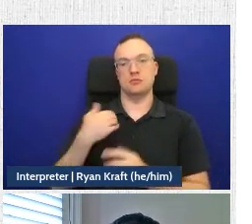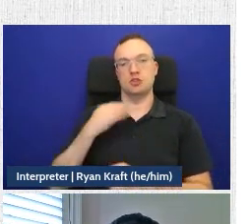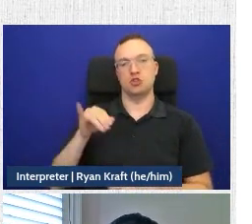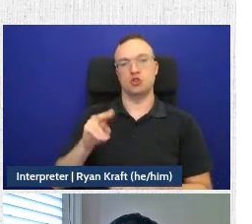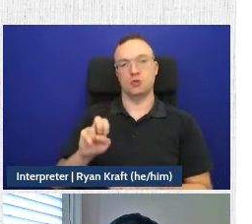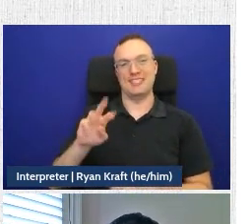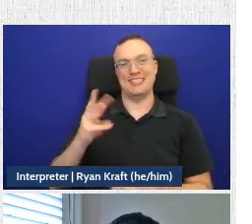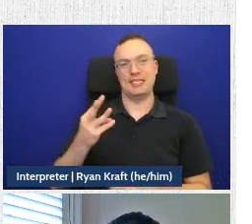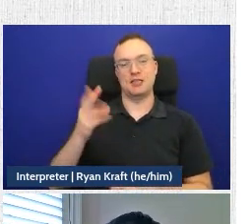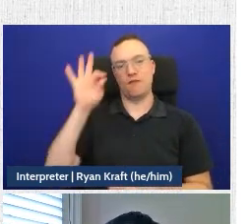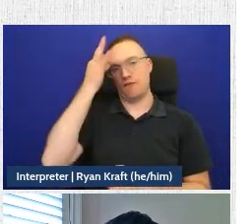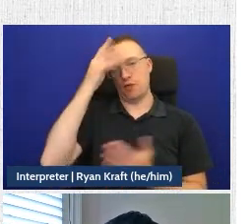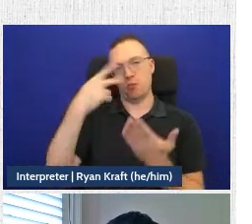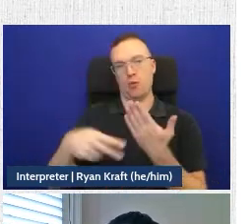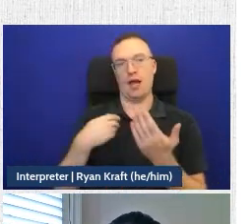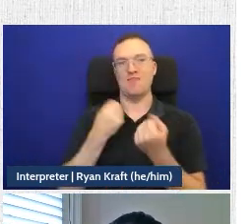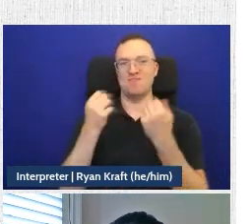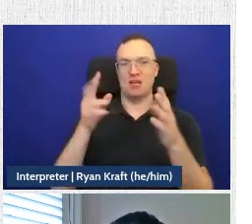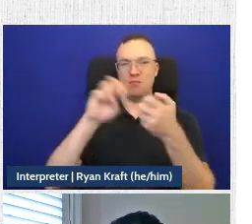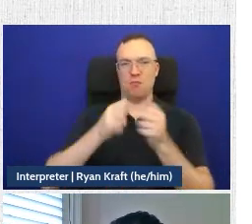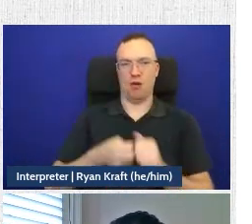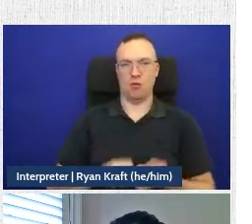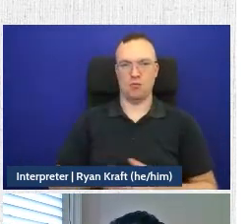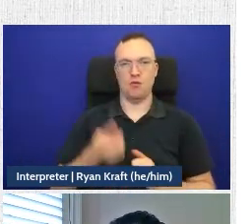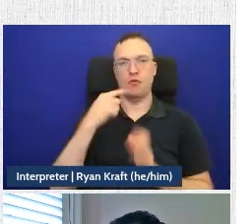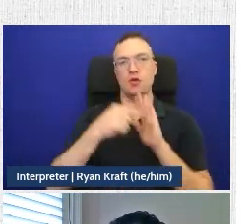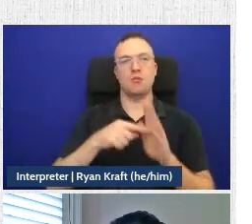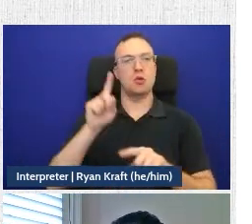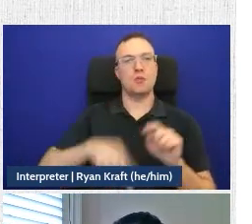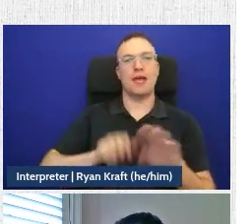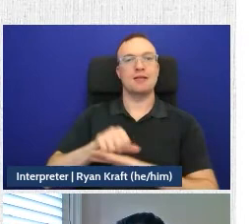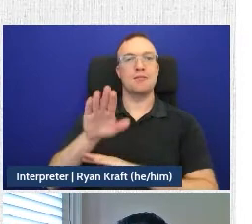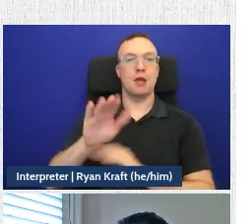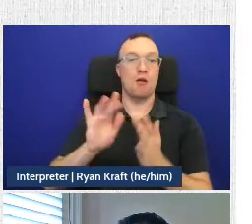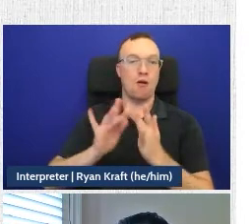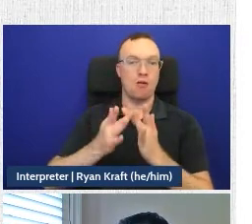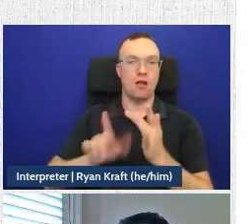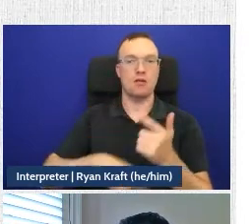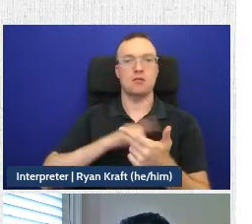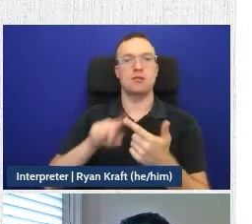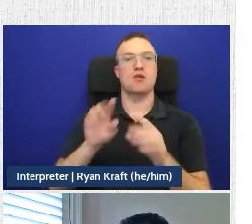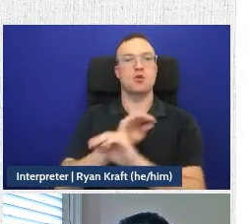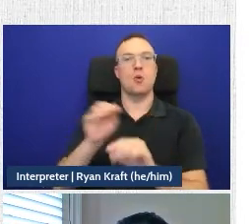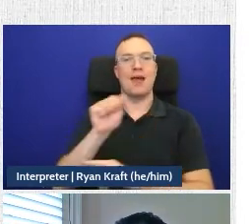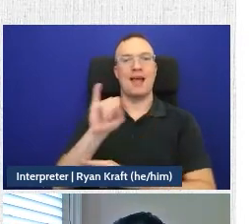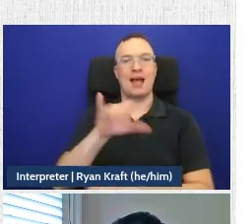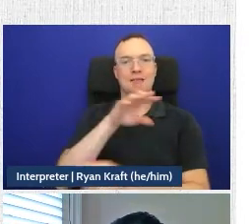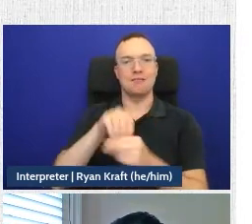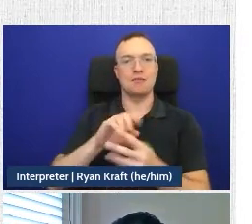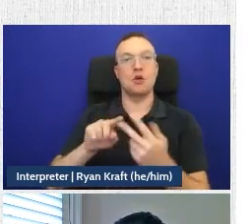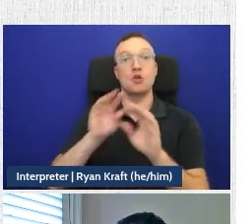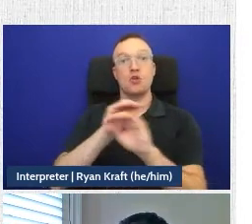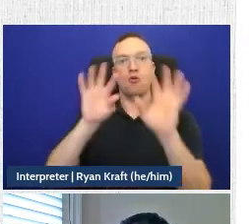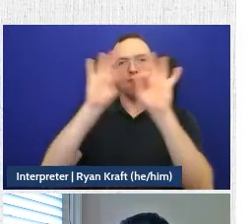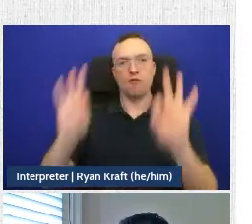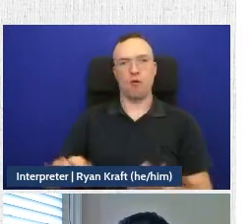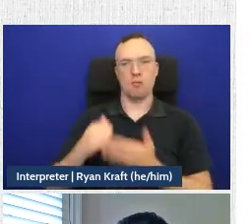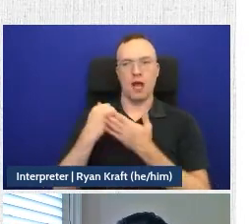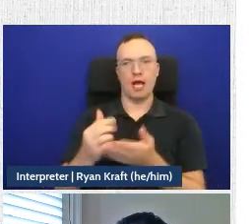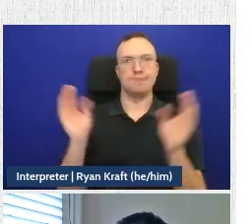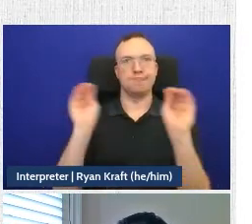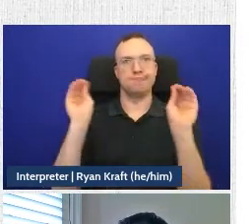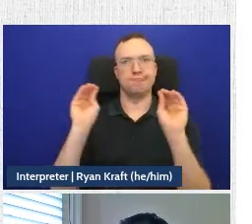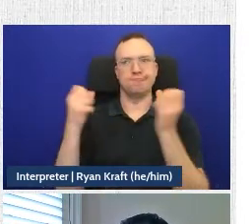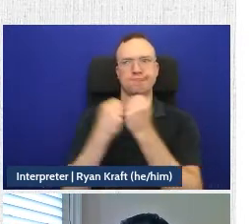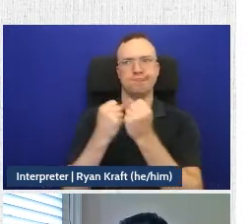federal program has many issues, such as the inability to submit online, as well as there are no AIs and there are no forms of assistance available whatsoever